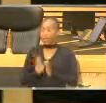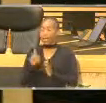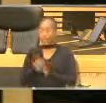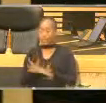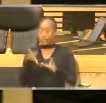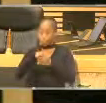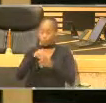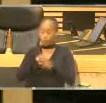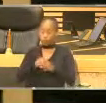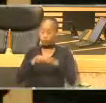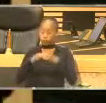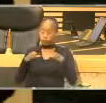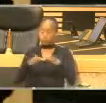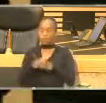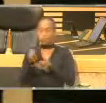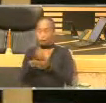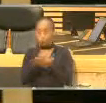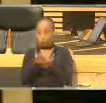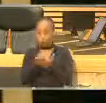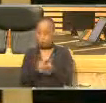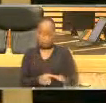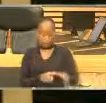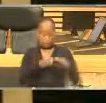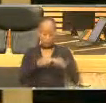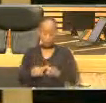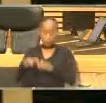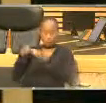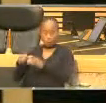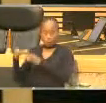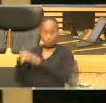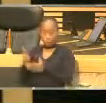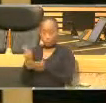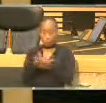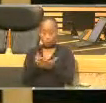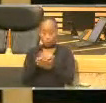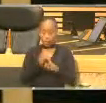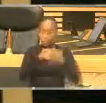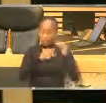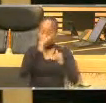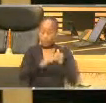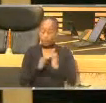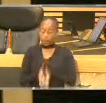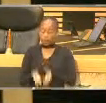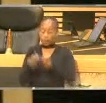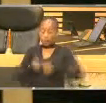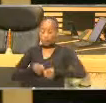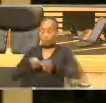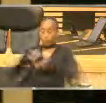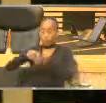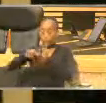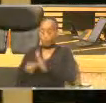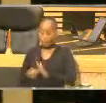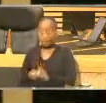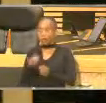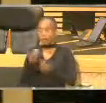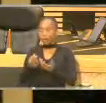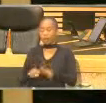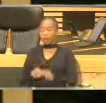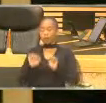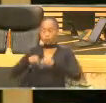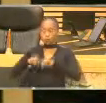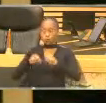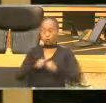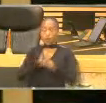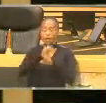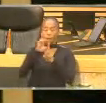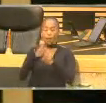economy. The pillars of our economic reconstruction and recovery plan are providing for an enabling environment